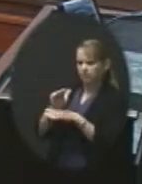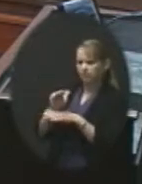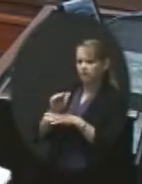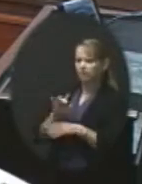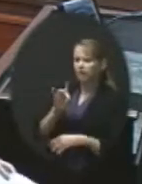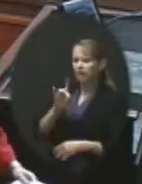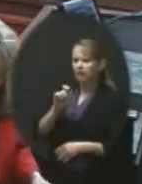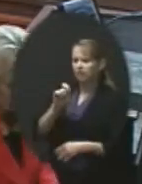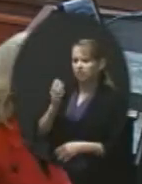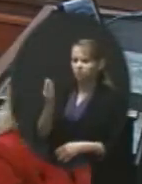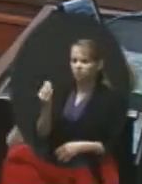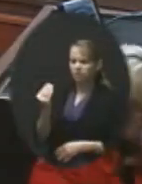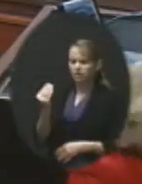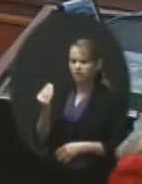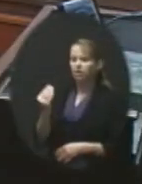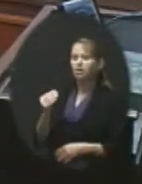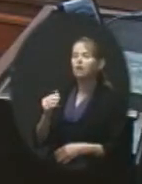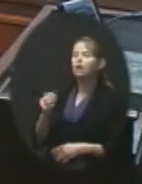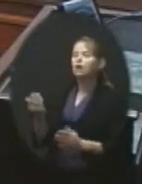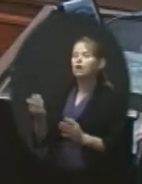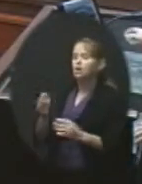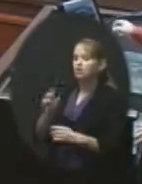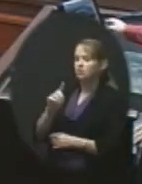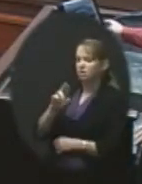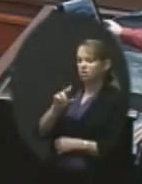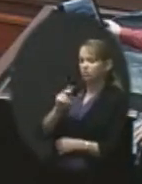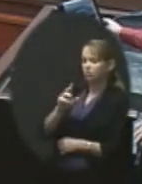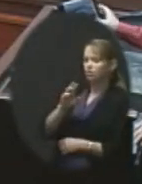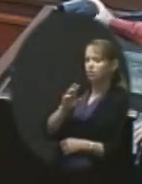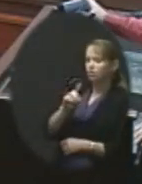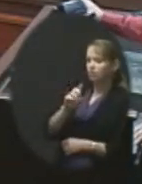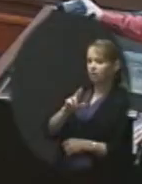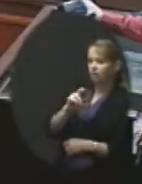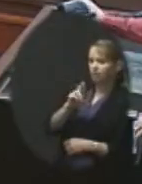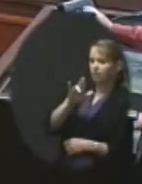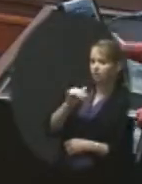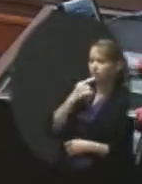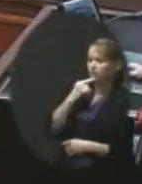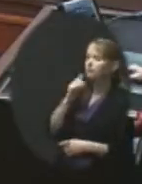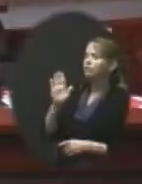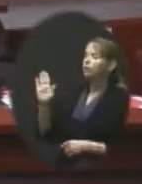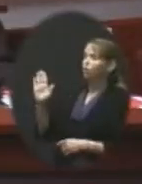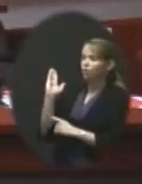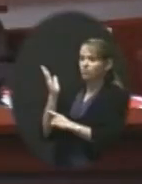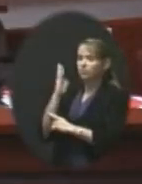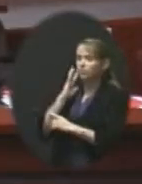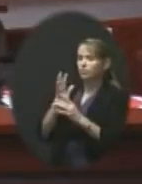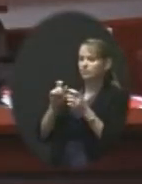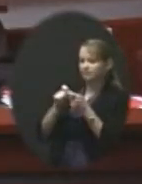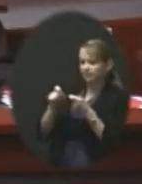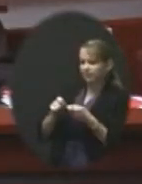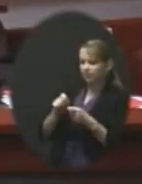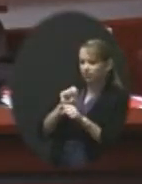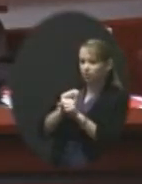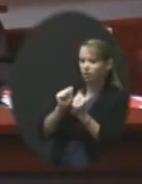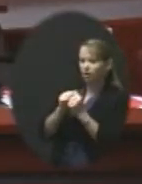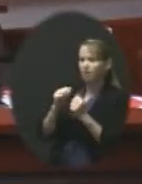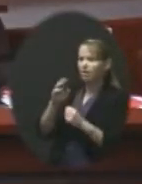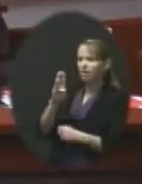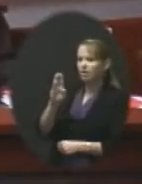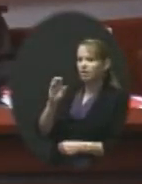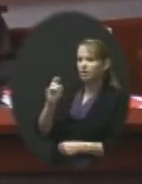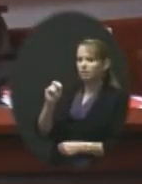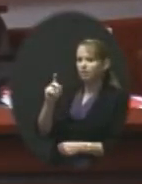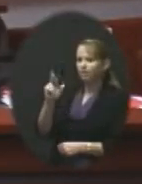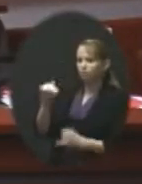Again, her presentation tonight is going to detail the work of the Boundary Committee. And, again, we brought this to you a month ahead of